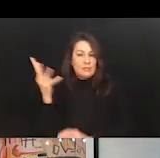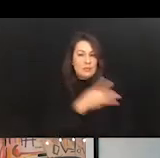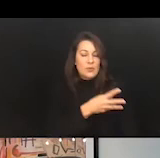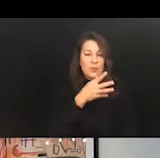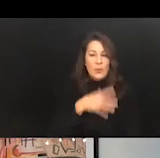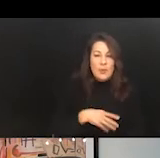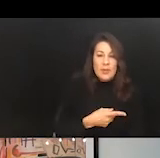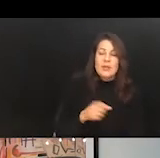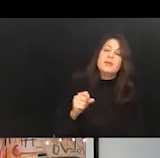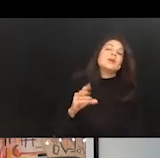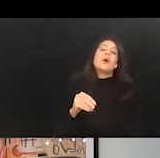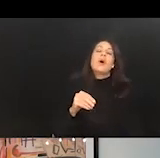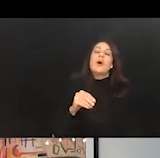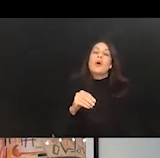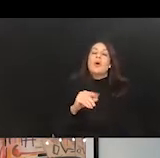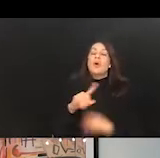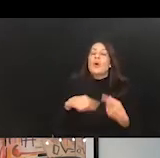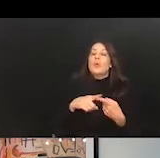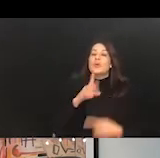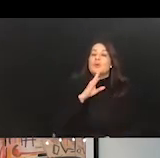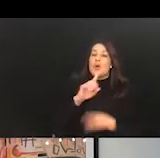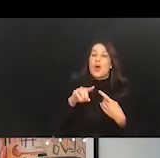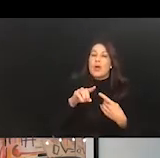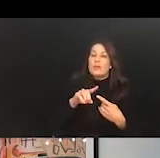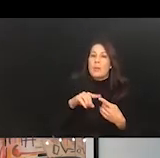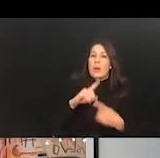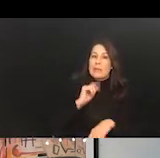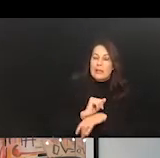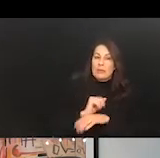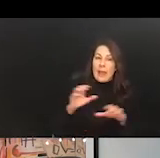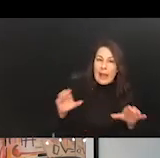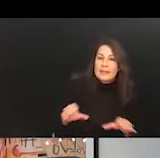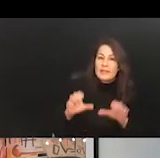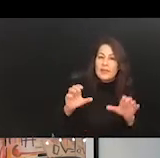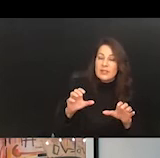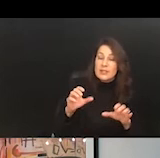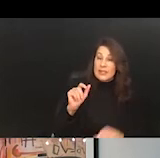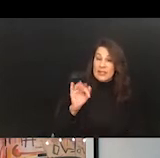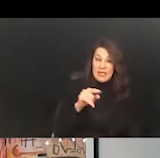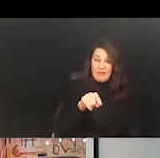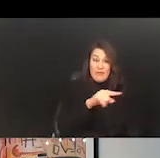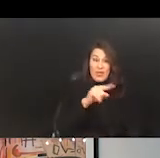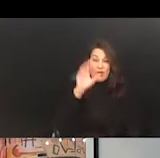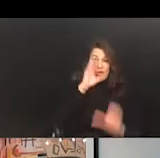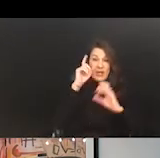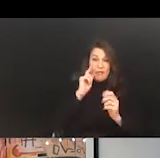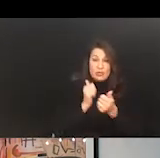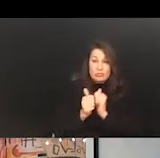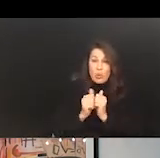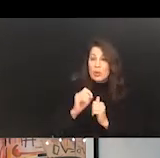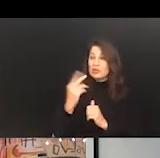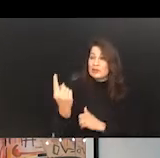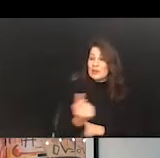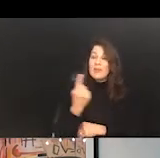imagine where that goes when you're talking about actual activities and things. If they're looking for sports or something like that